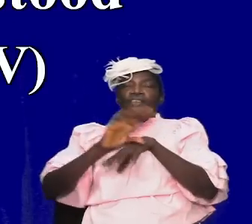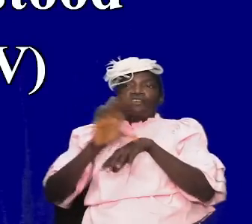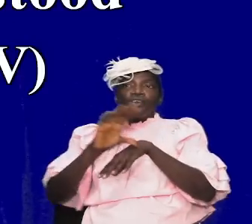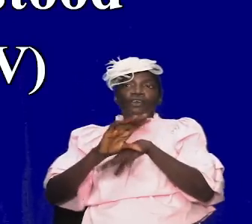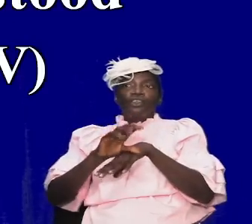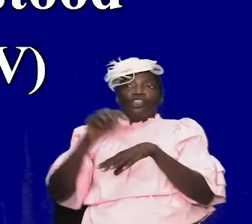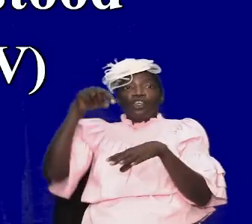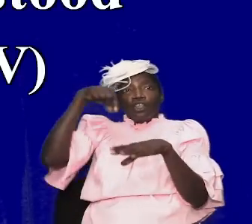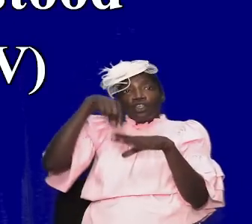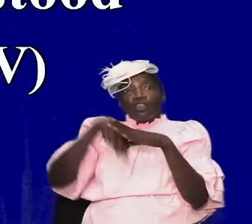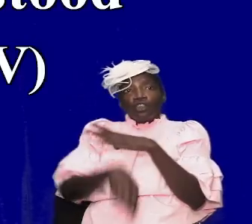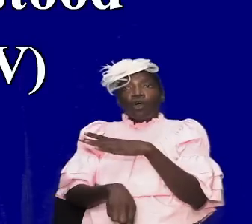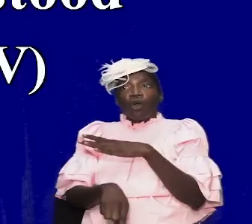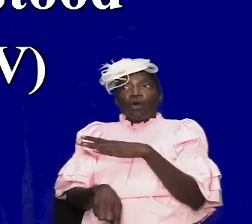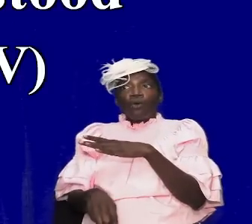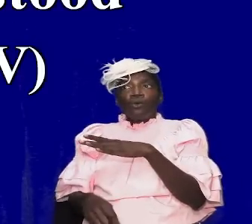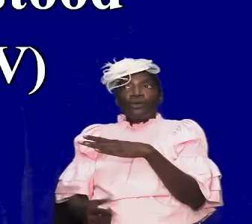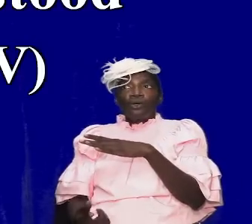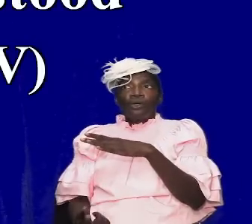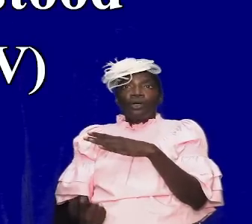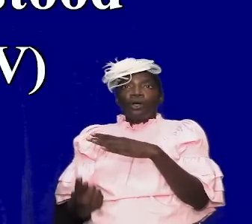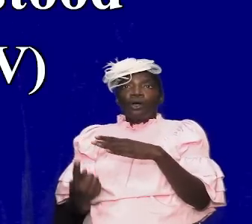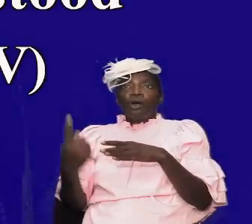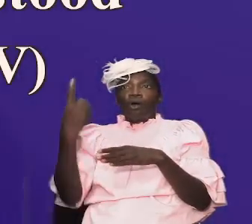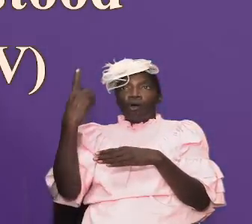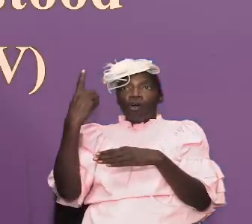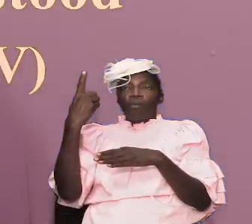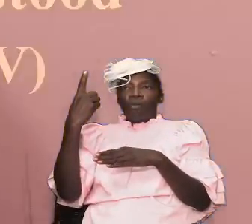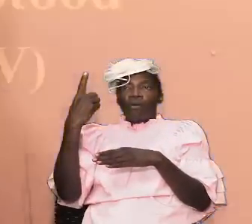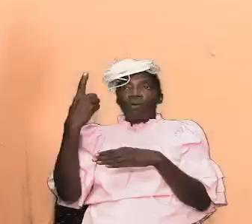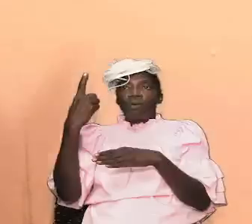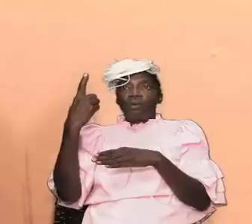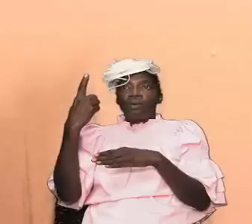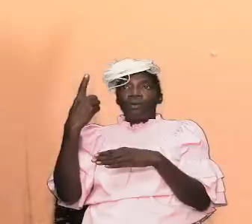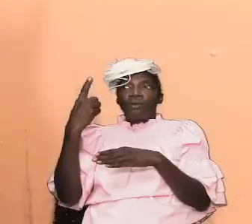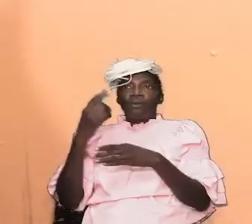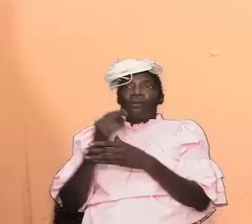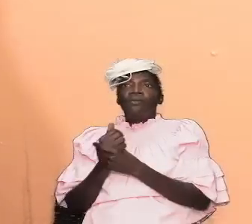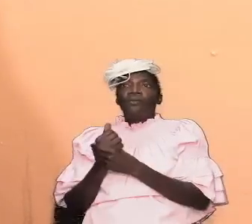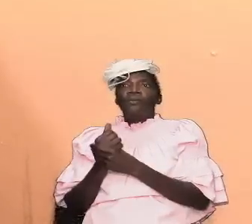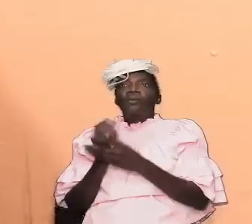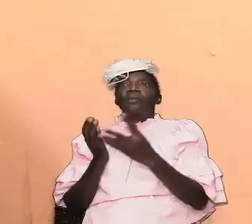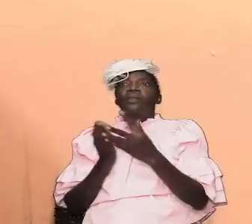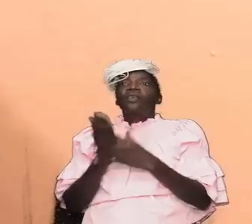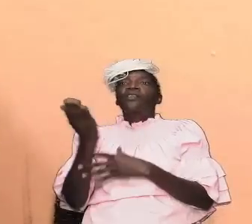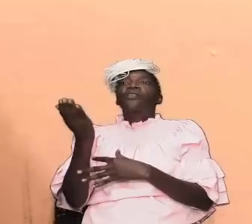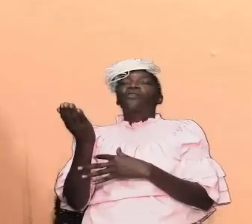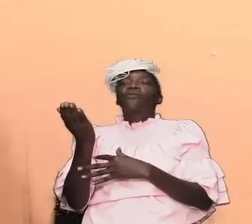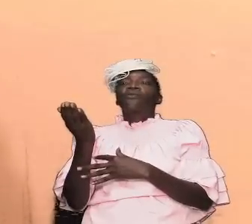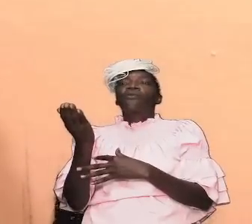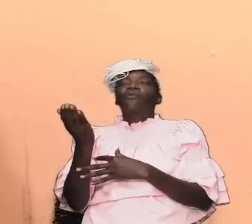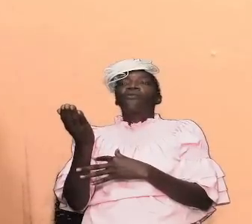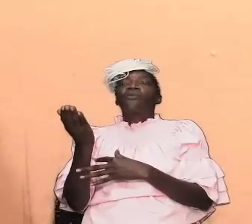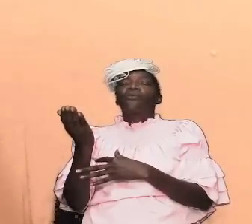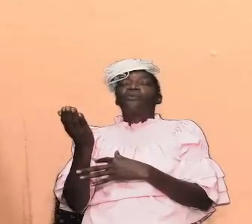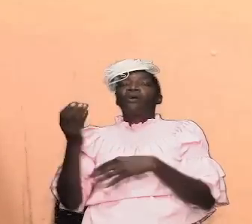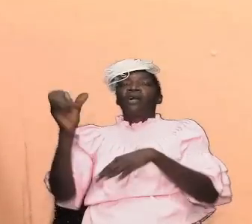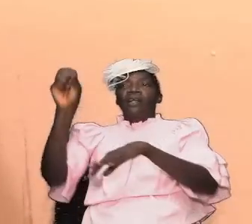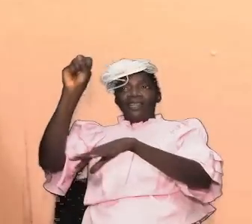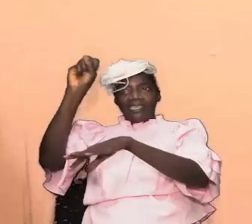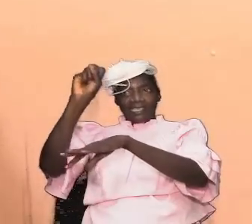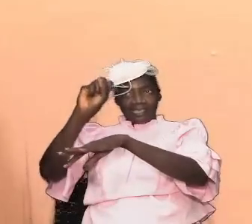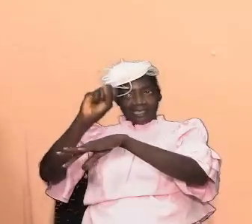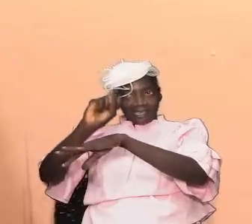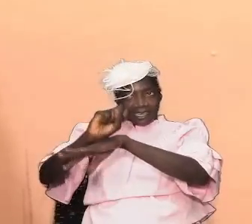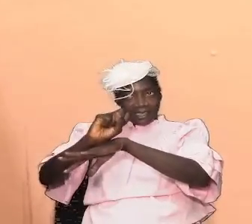coming all the way up we are going to look at it through the lens of the sanctuary